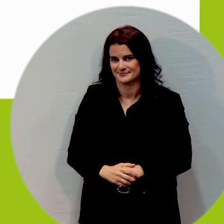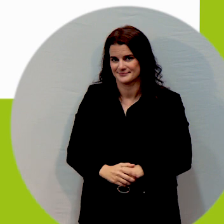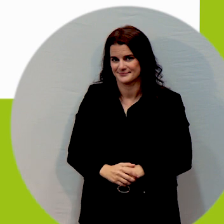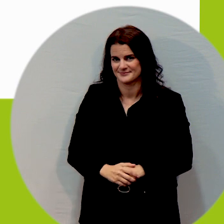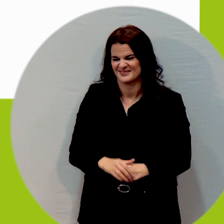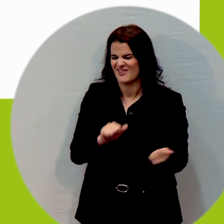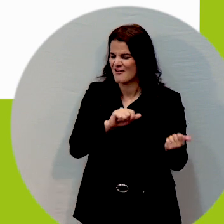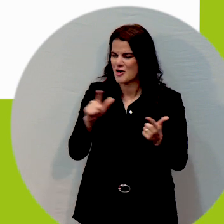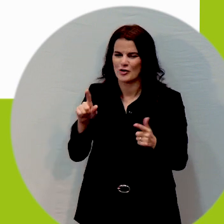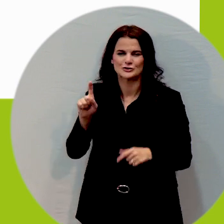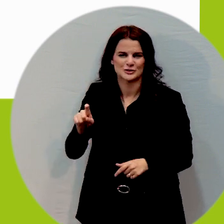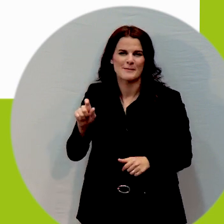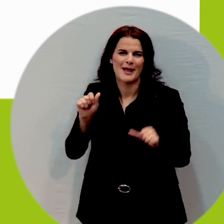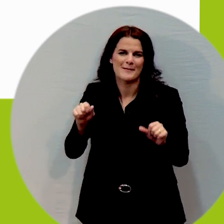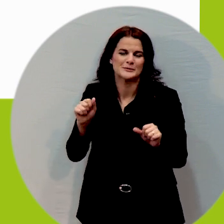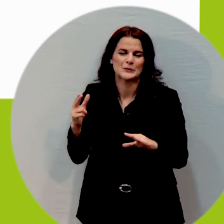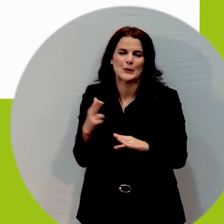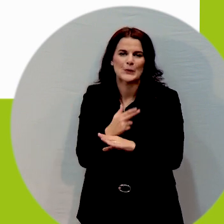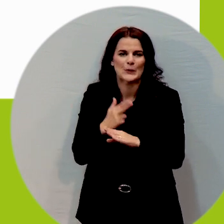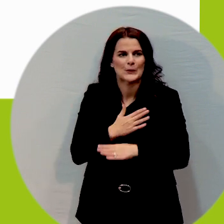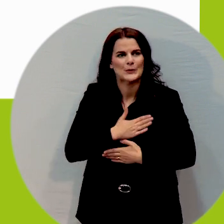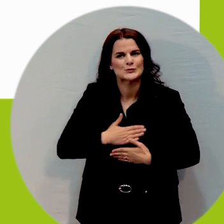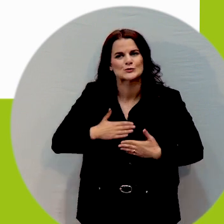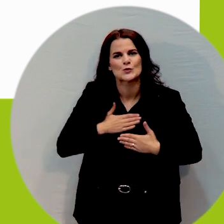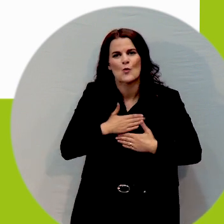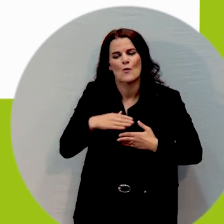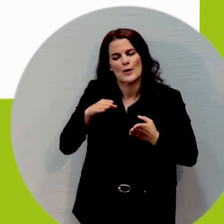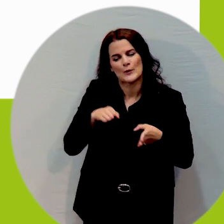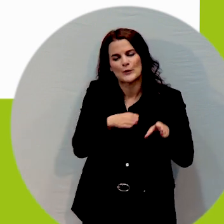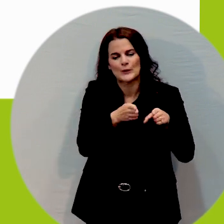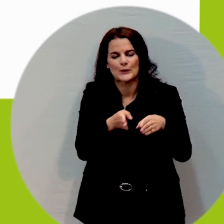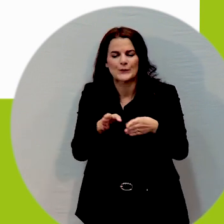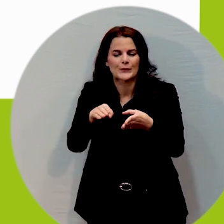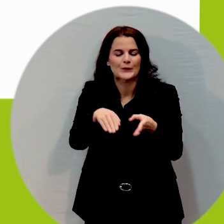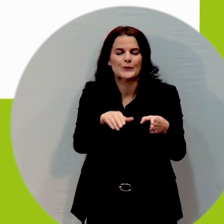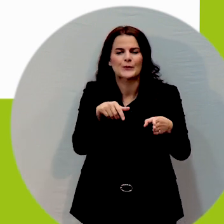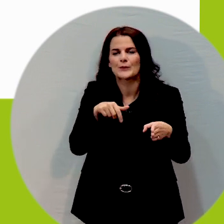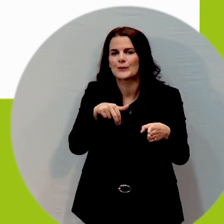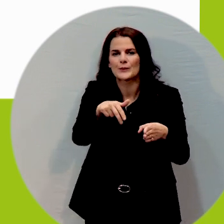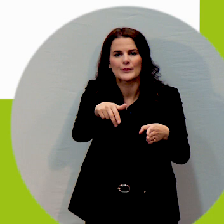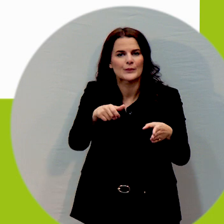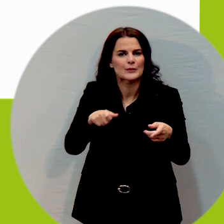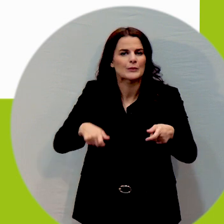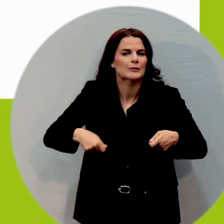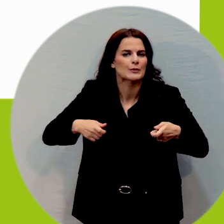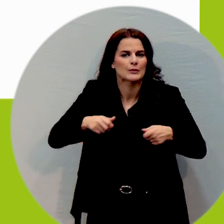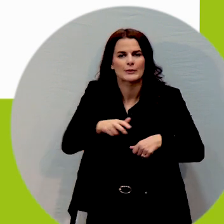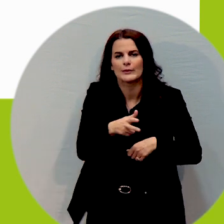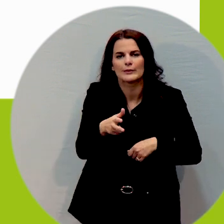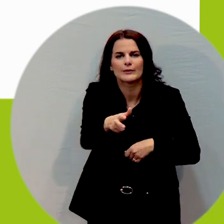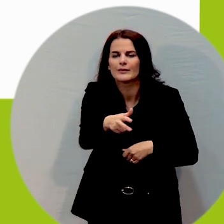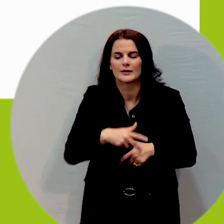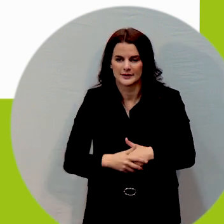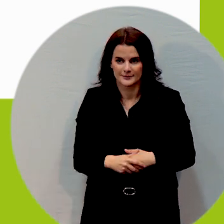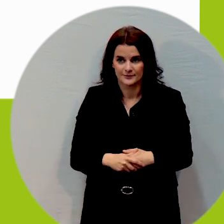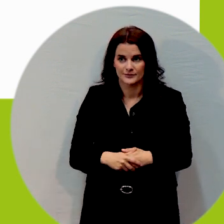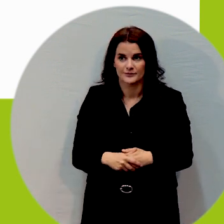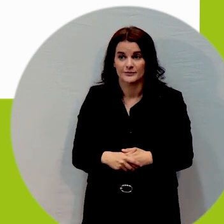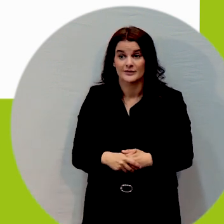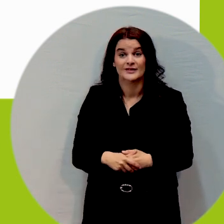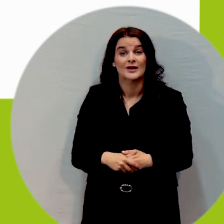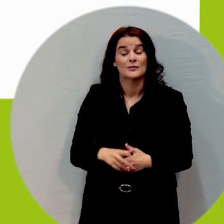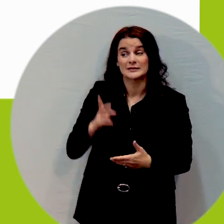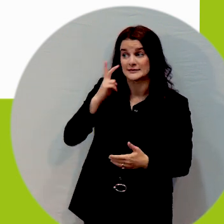to use and enjoy these trails the issue we have at the moment is that the trail